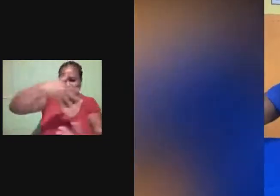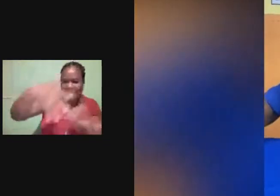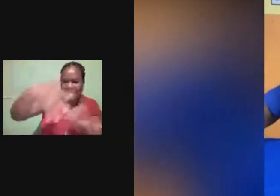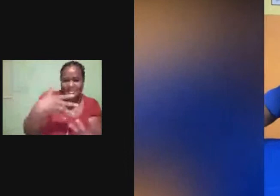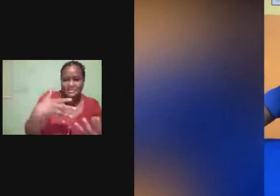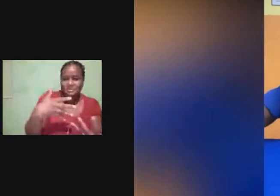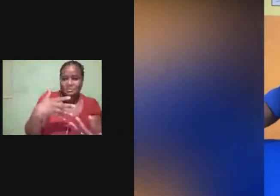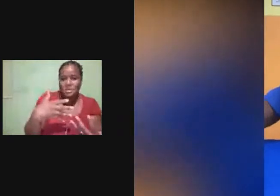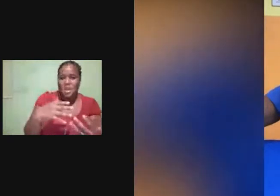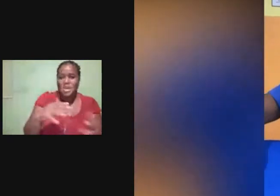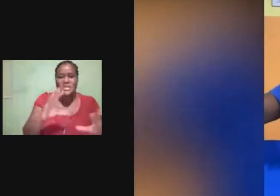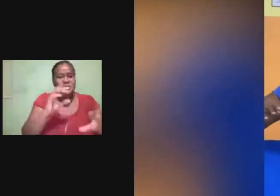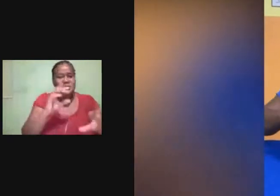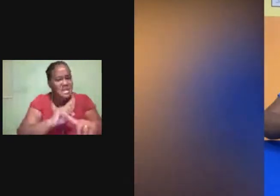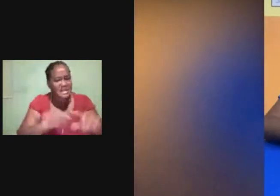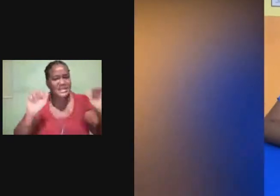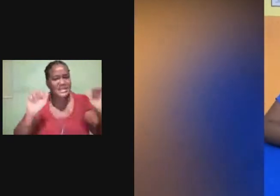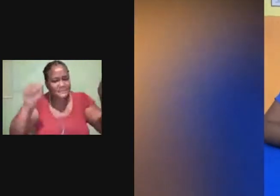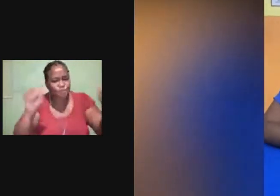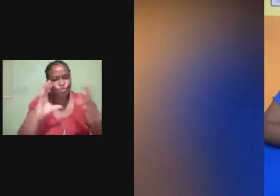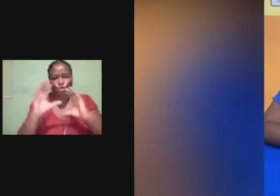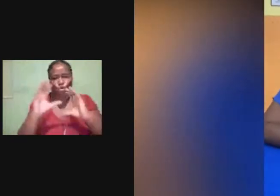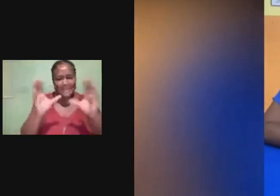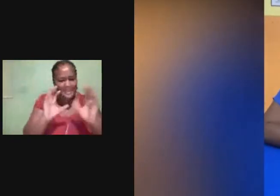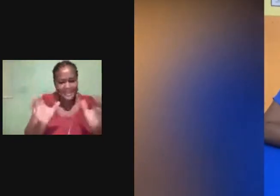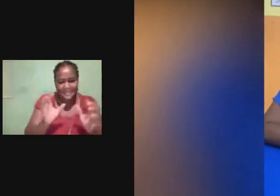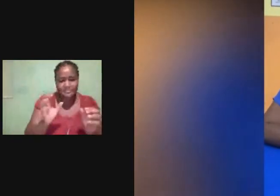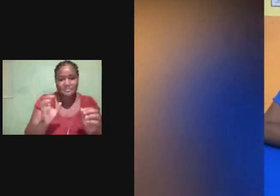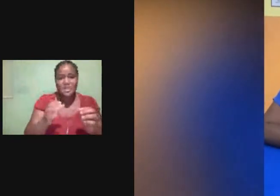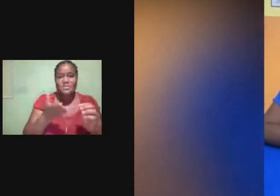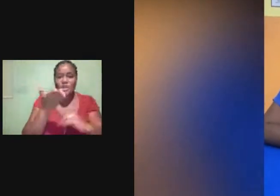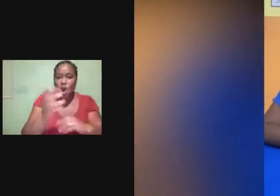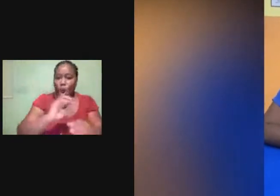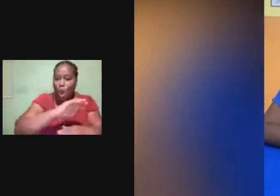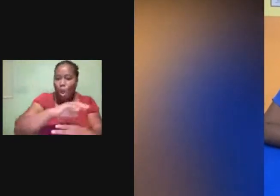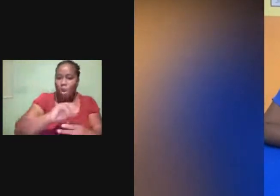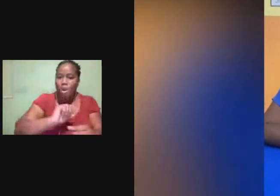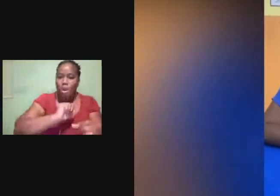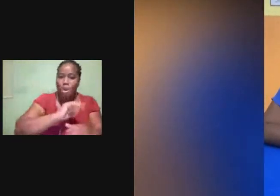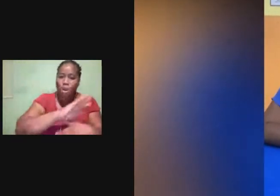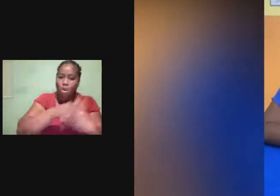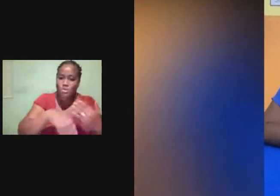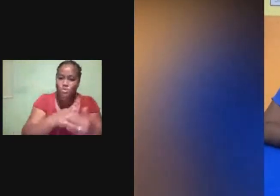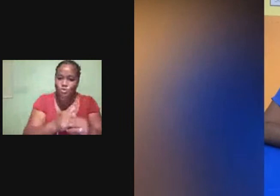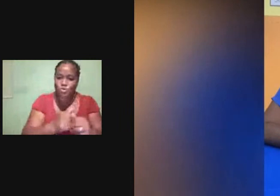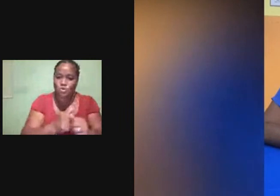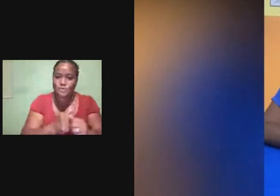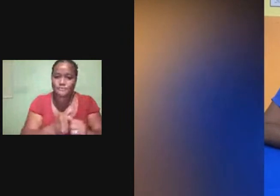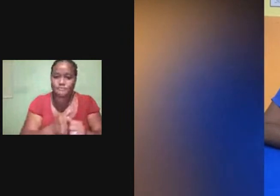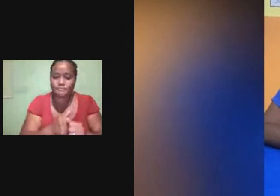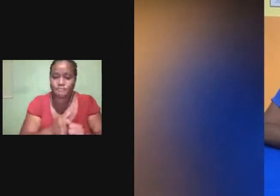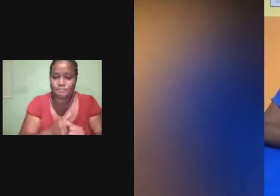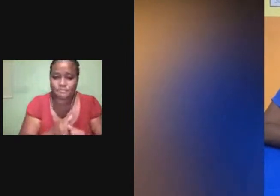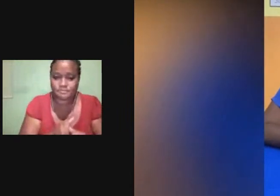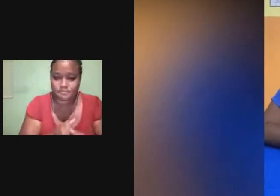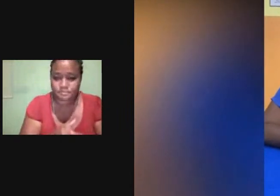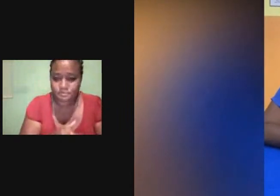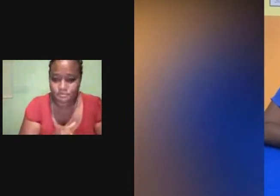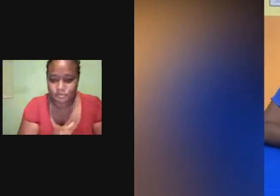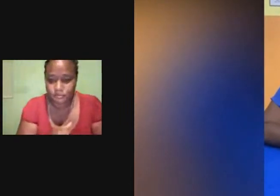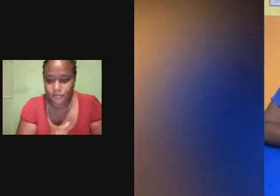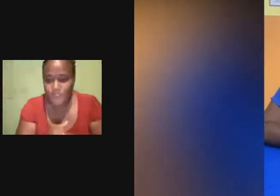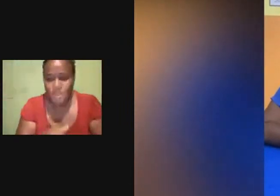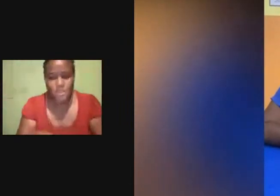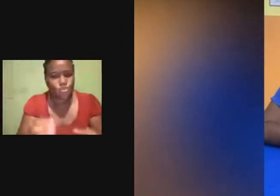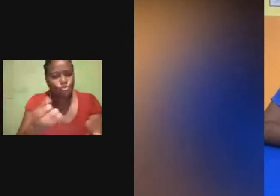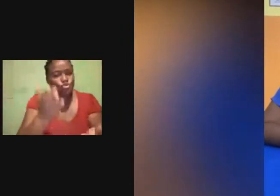Now, there are also sensory issues, be it food or even texture.